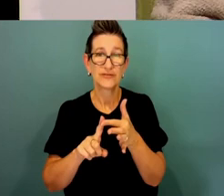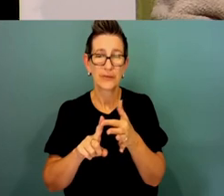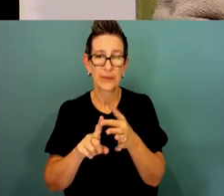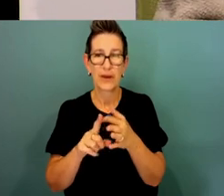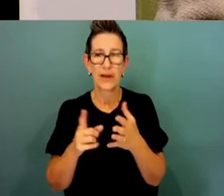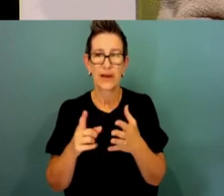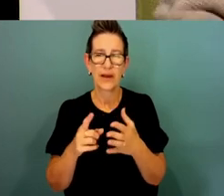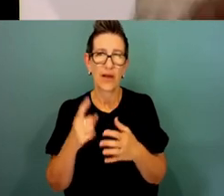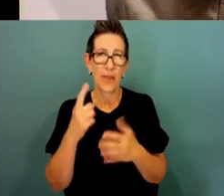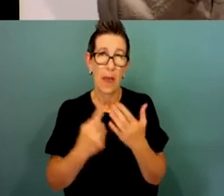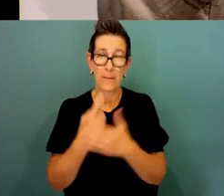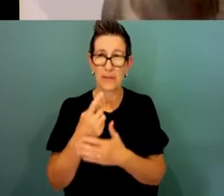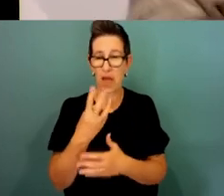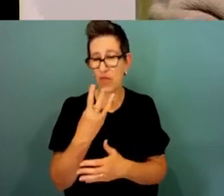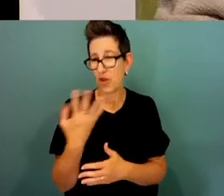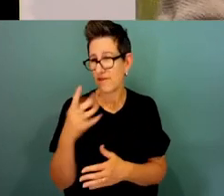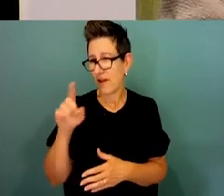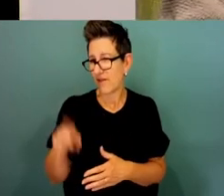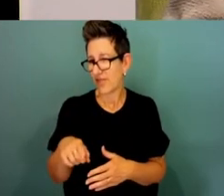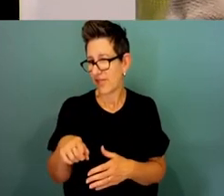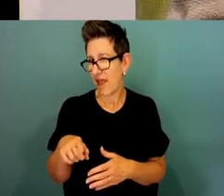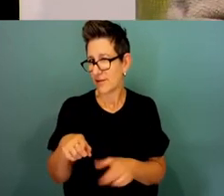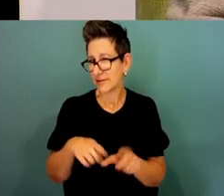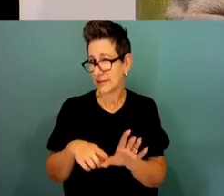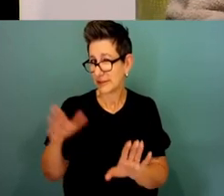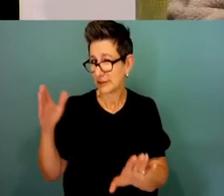about 35,000 years ago, so there's a little bit of leeway in there.